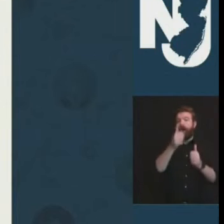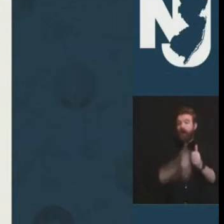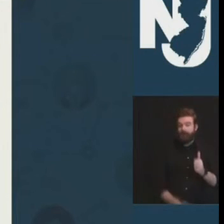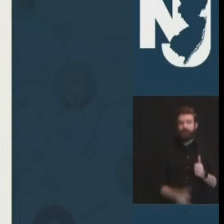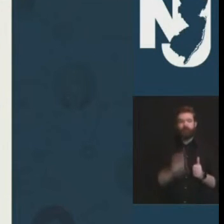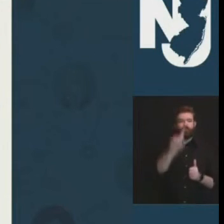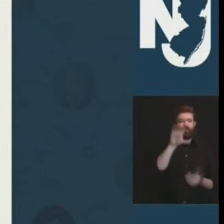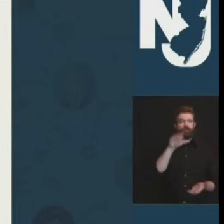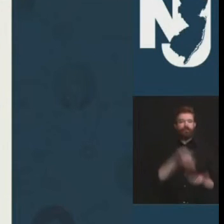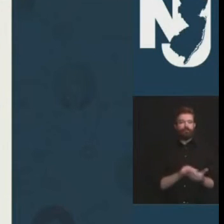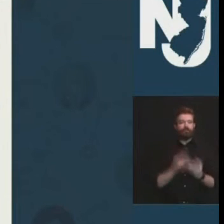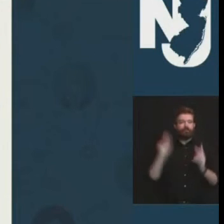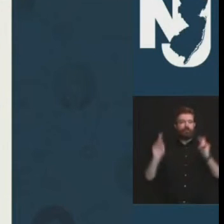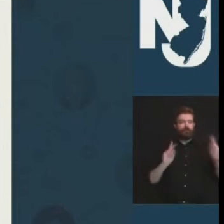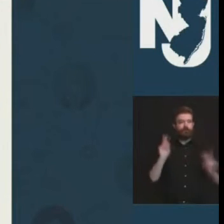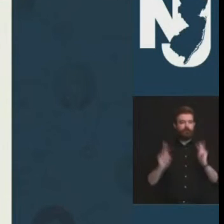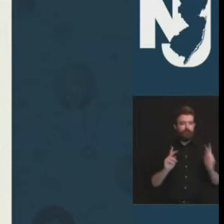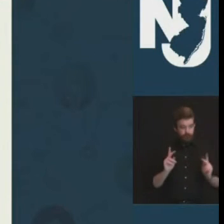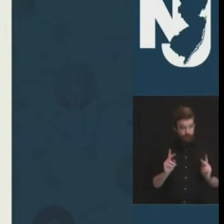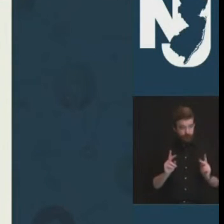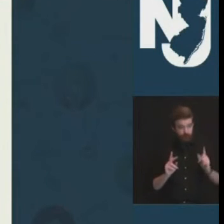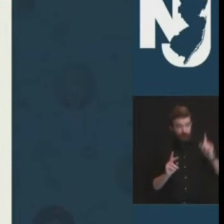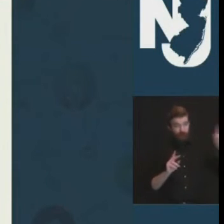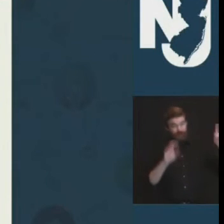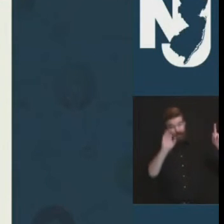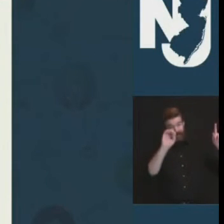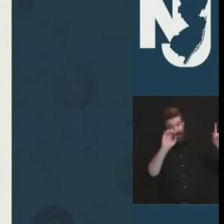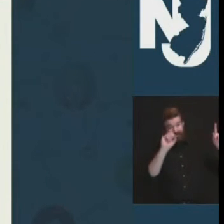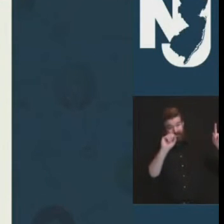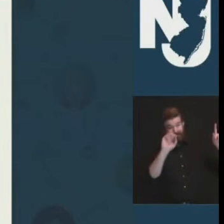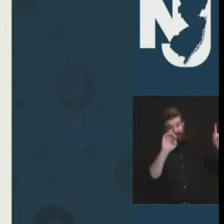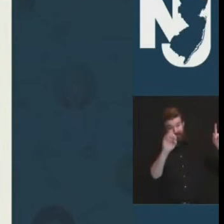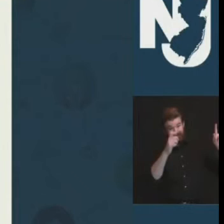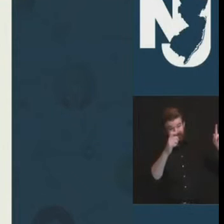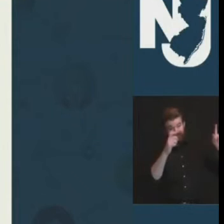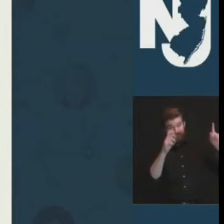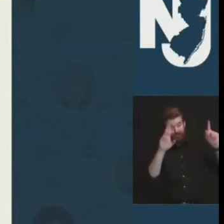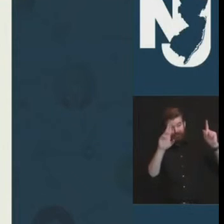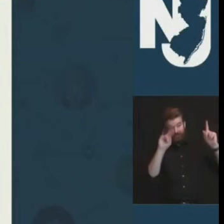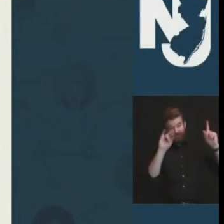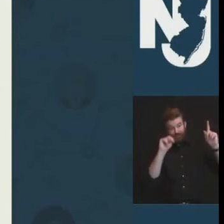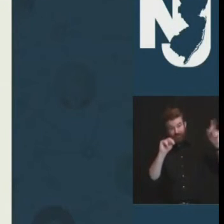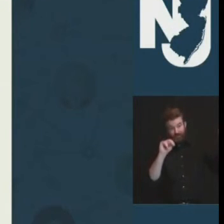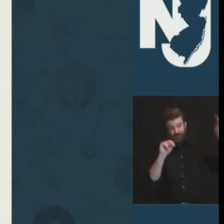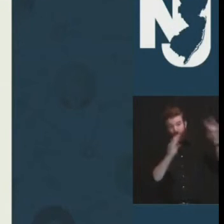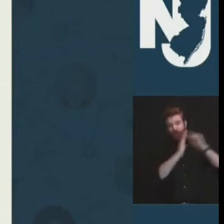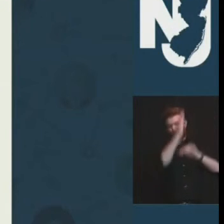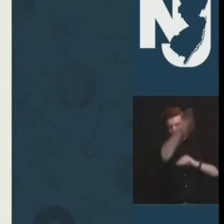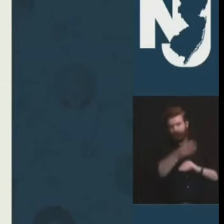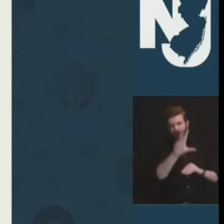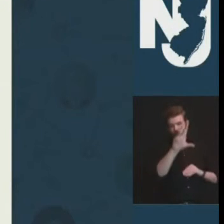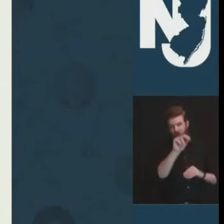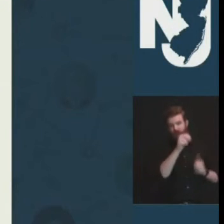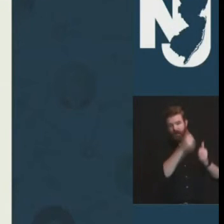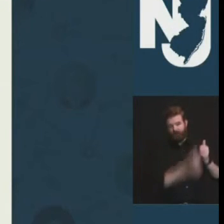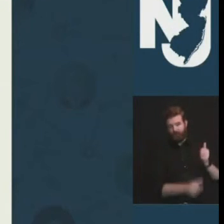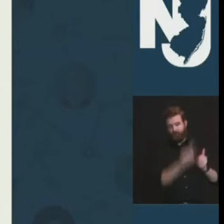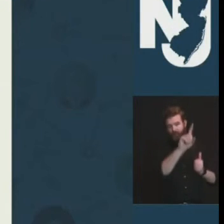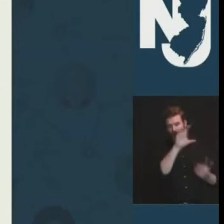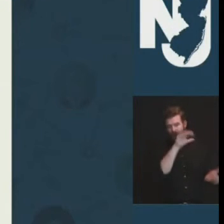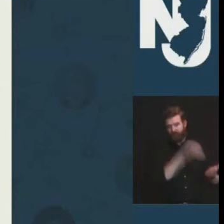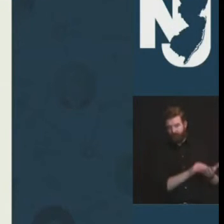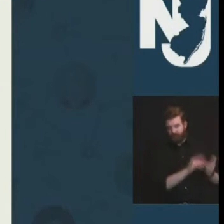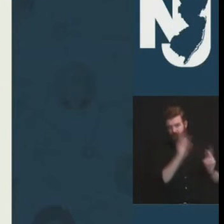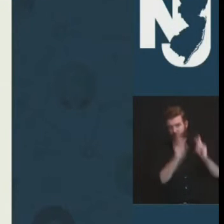counties now exceed this threshold five other counties passaic warren mercer cumberland and salem have also reached this benchmark